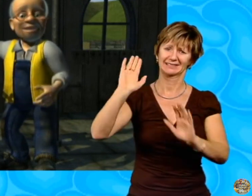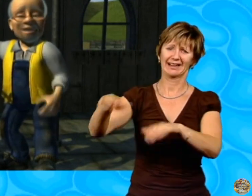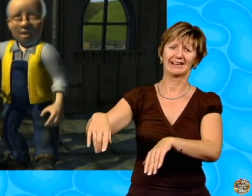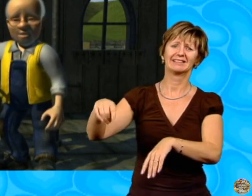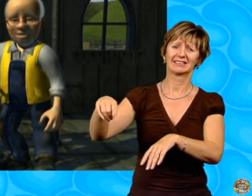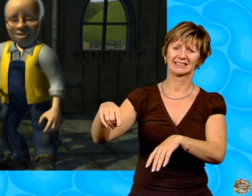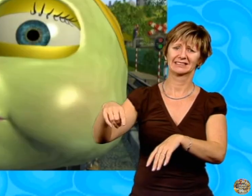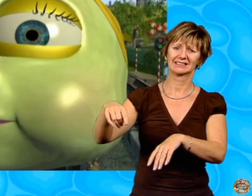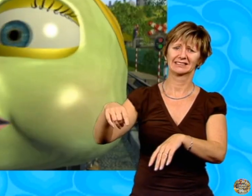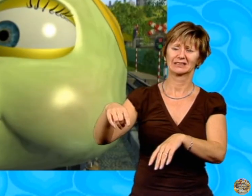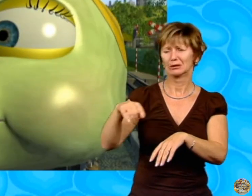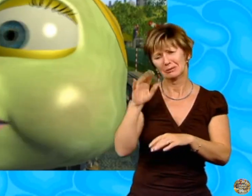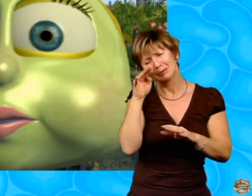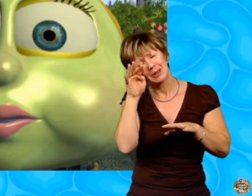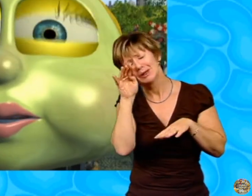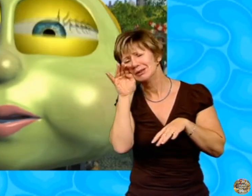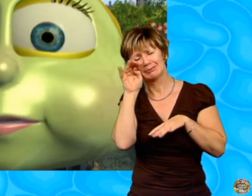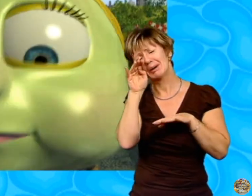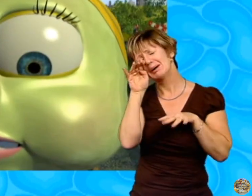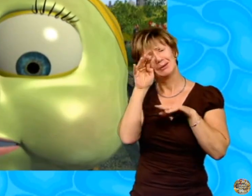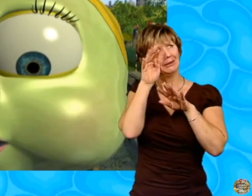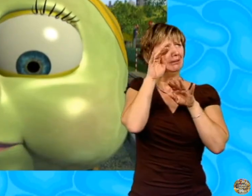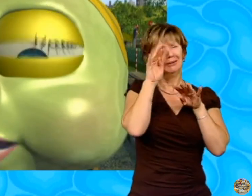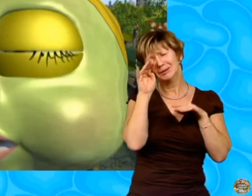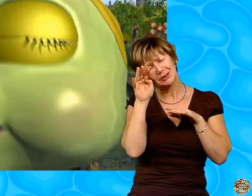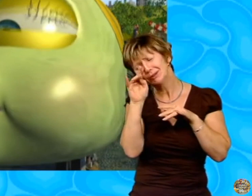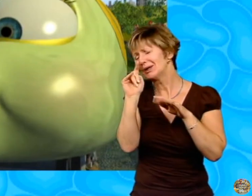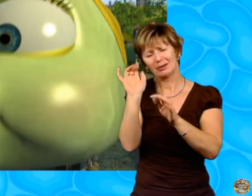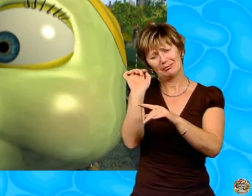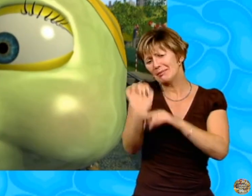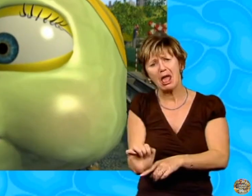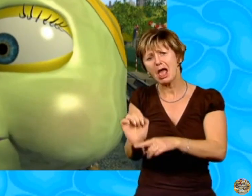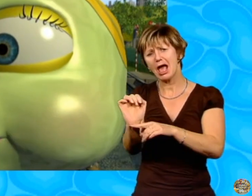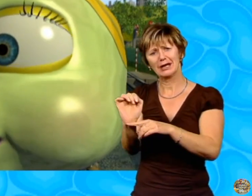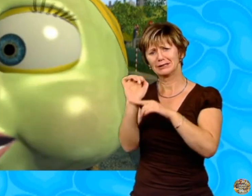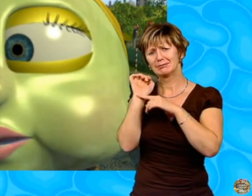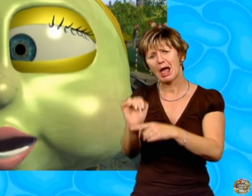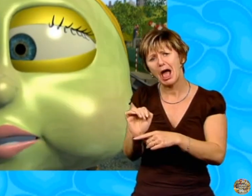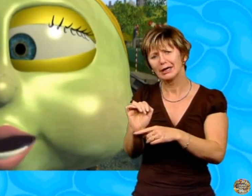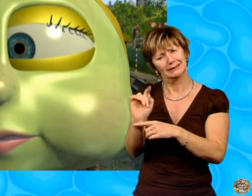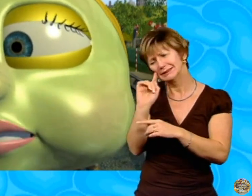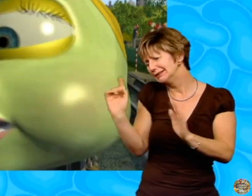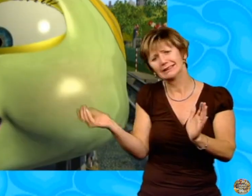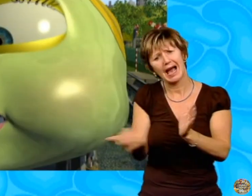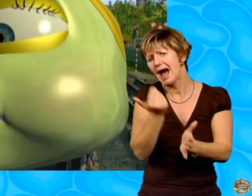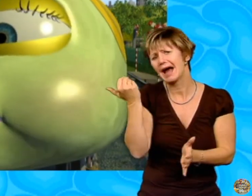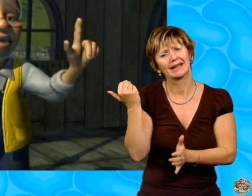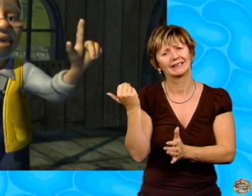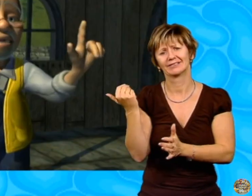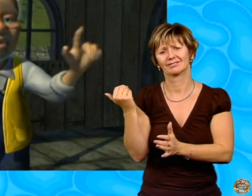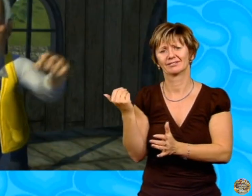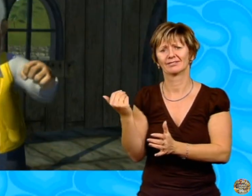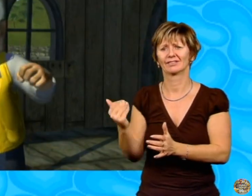here it goes. But, but, but it will block the platform. And that can't be safe.